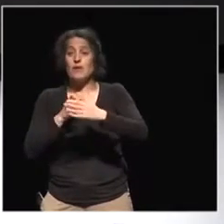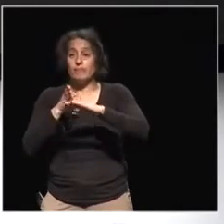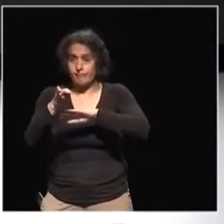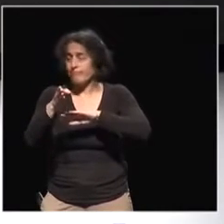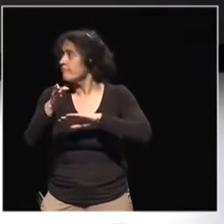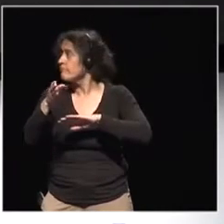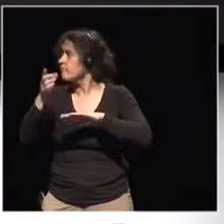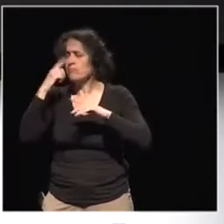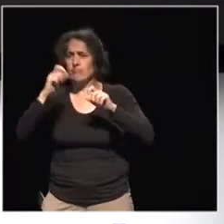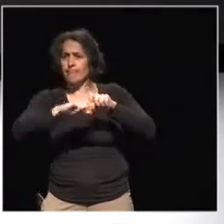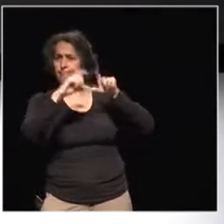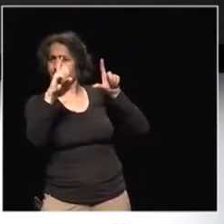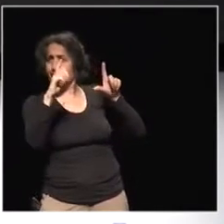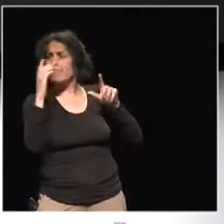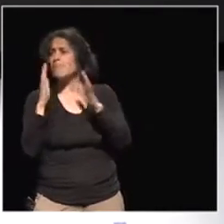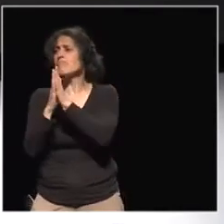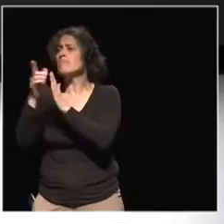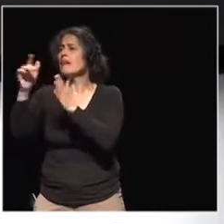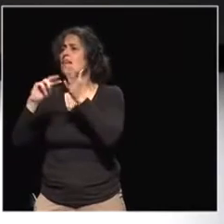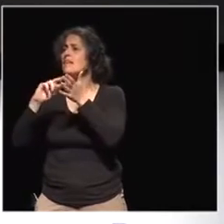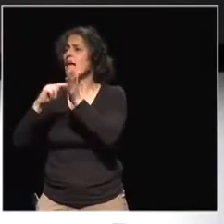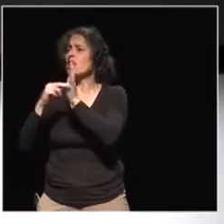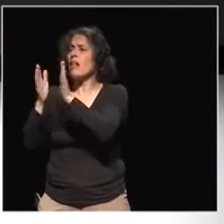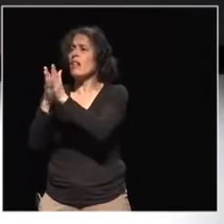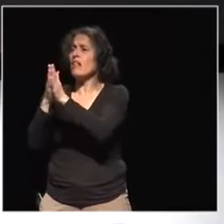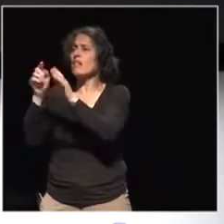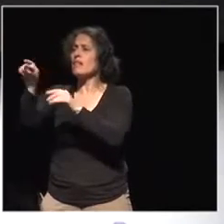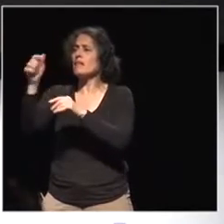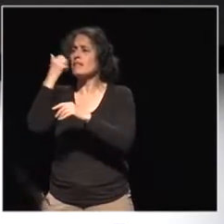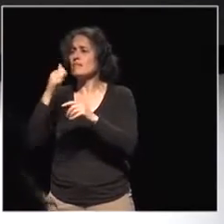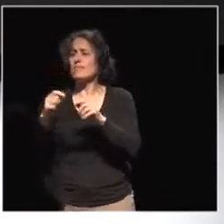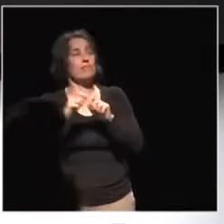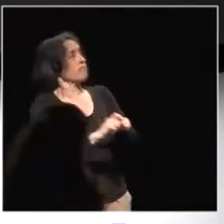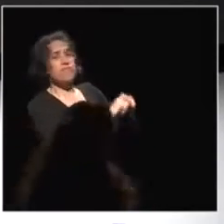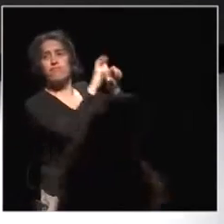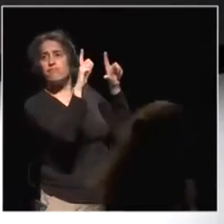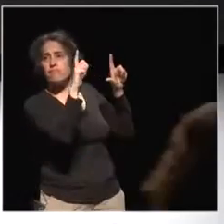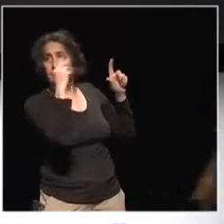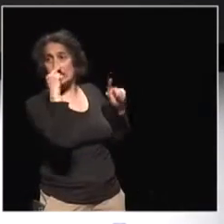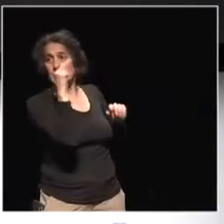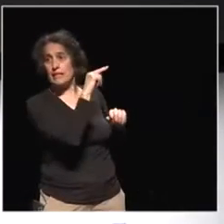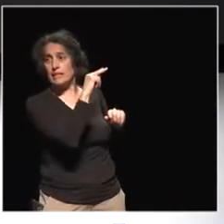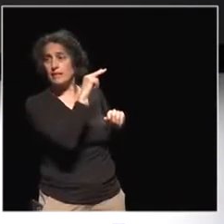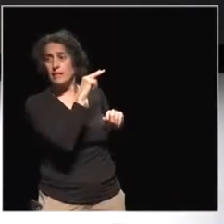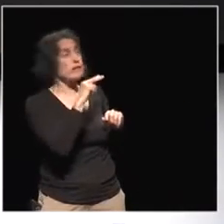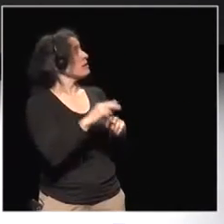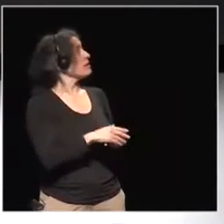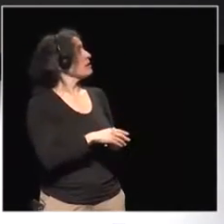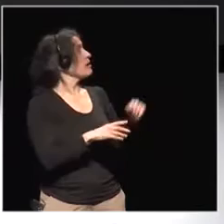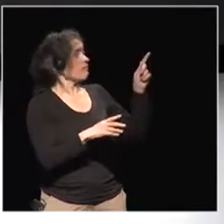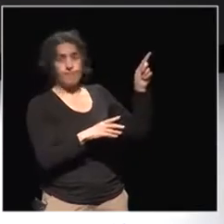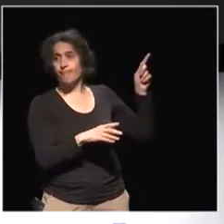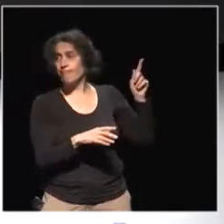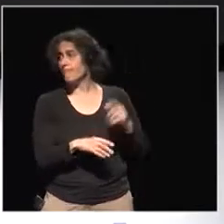slide from the technical side and make it available to all of you. So this was foreseen. I guess it will come